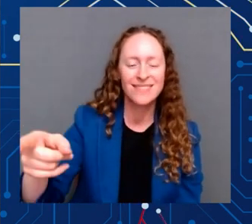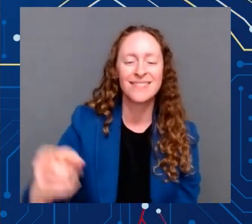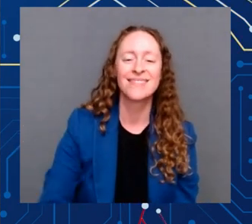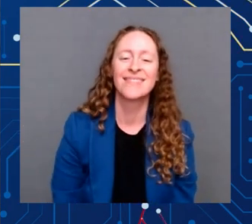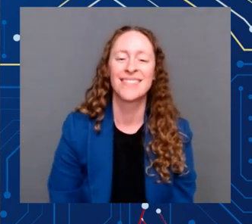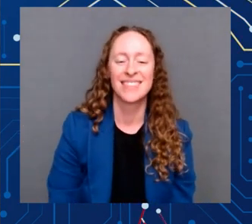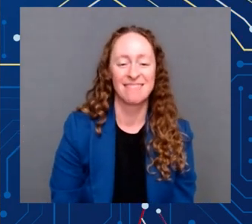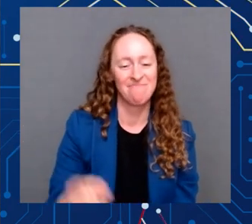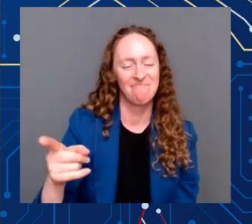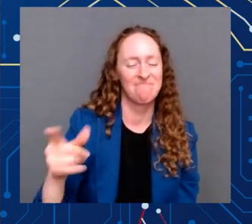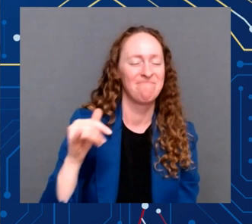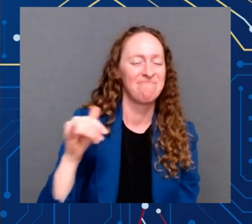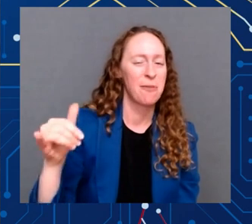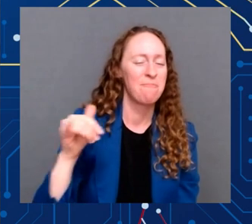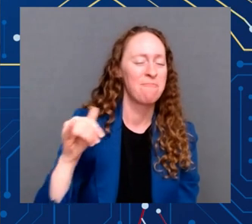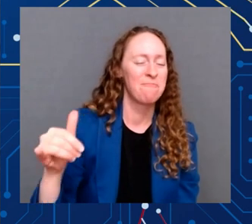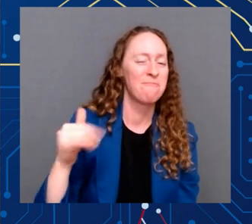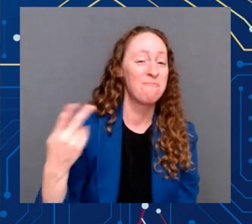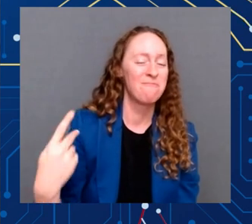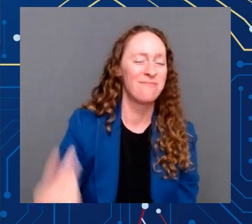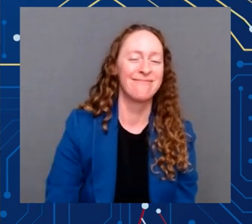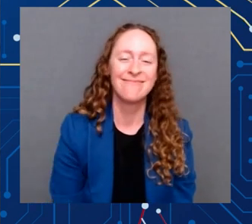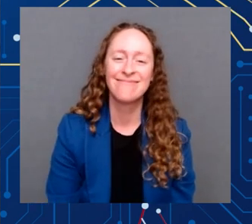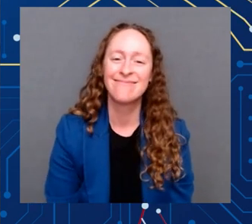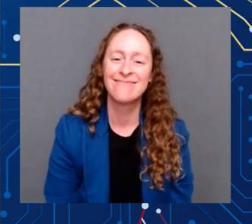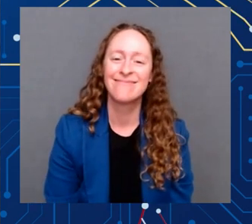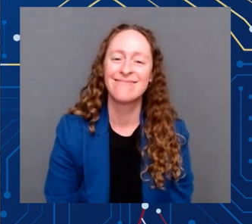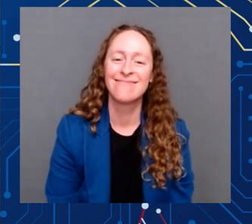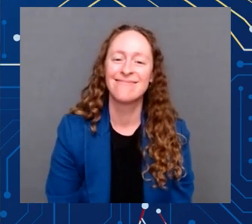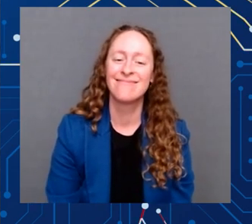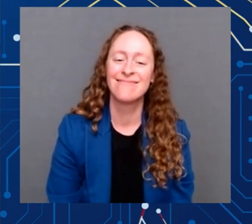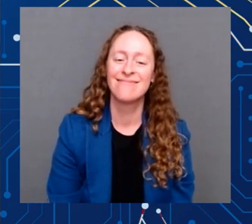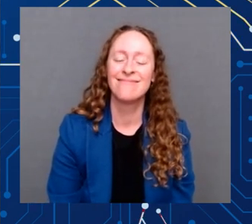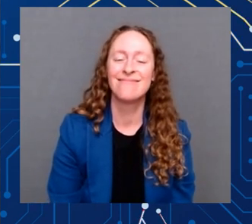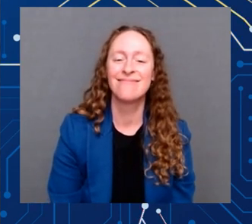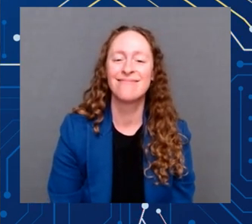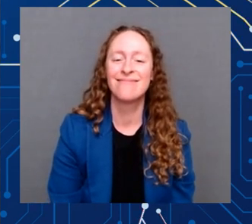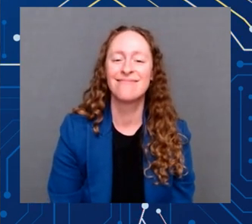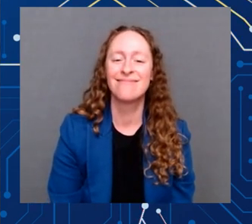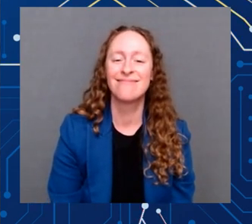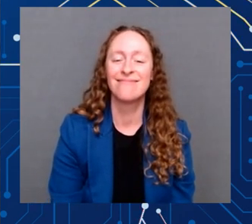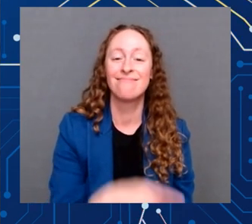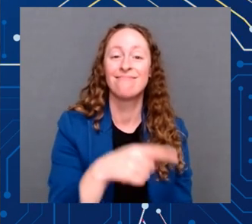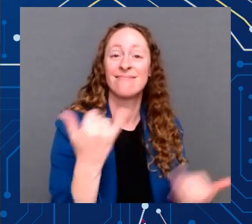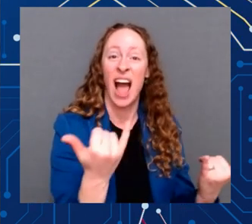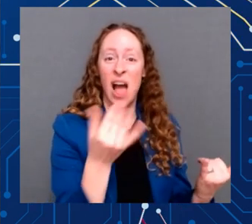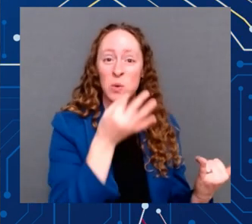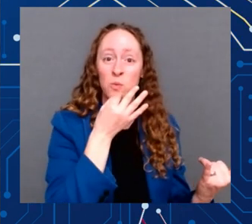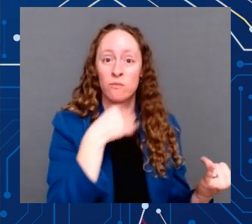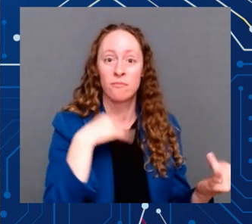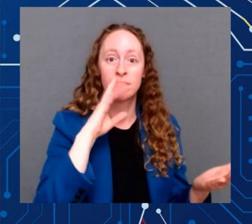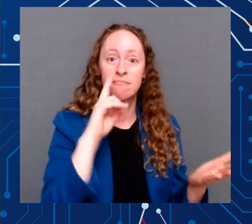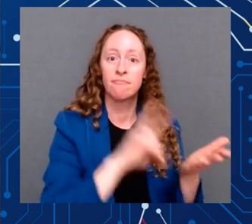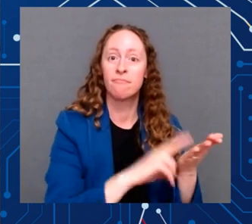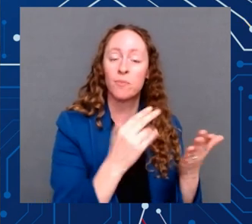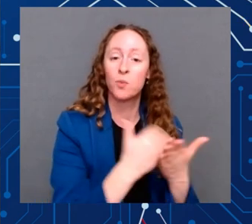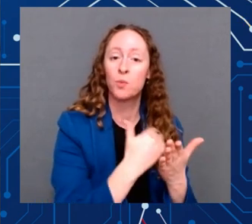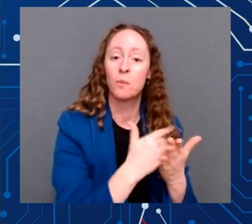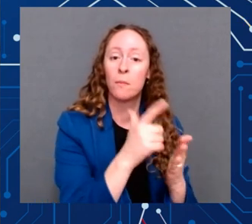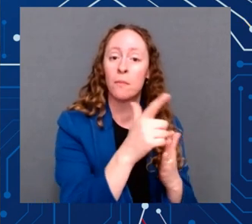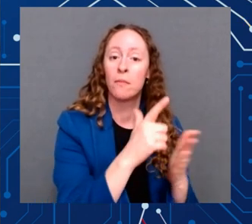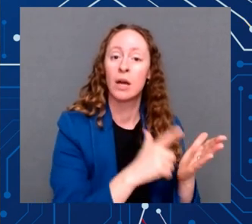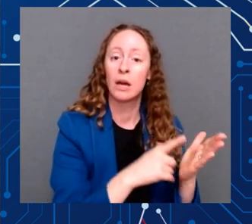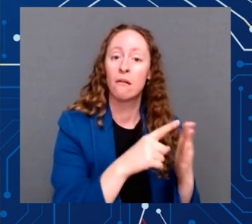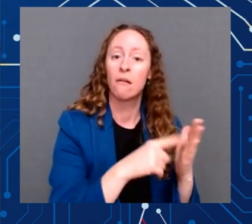Look, this bill I'm about to sign in law, in my view, represents what I've always believed. America is the only